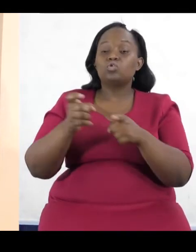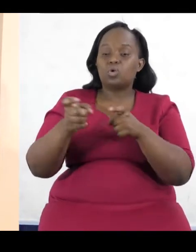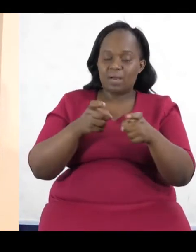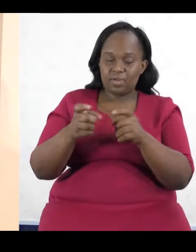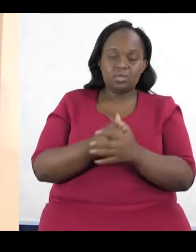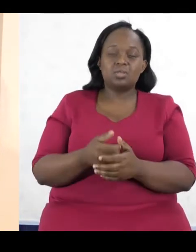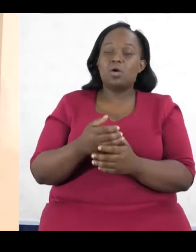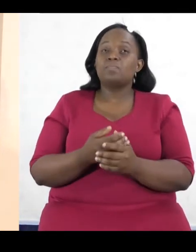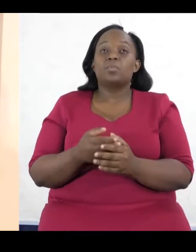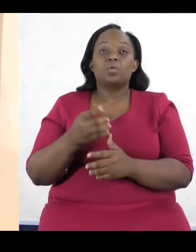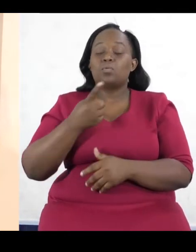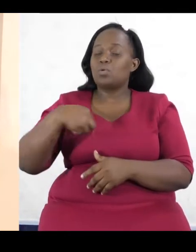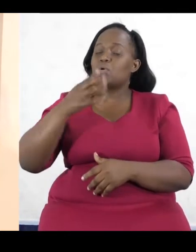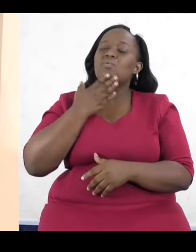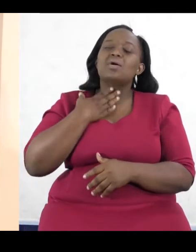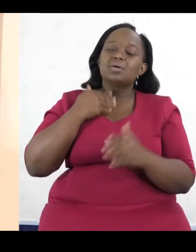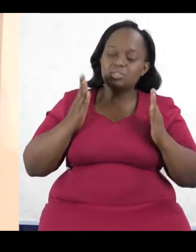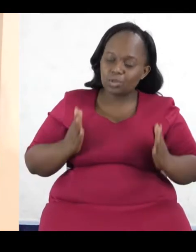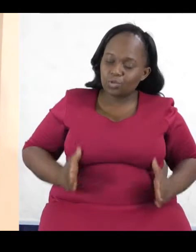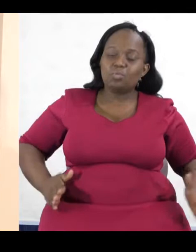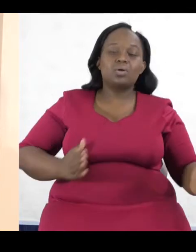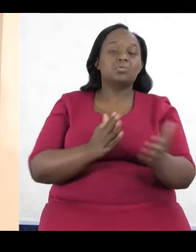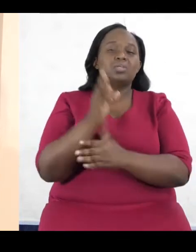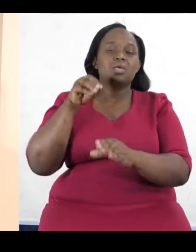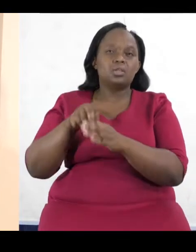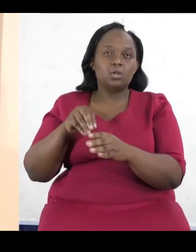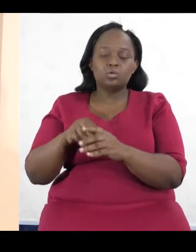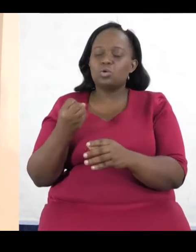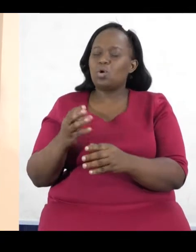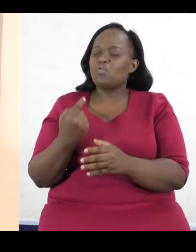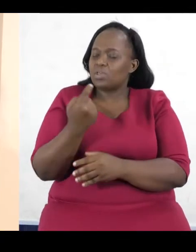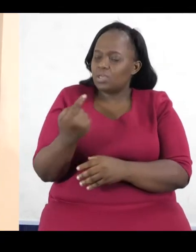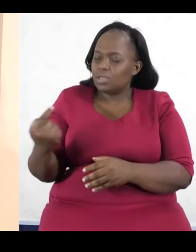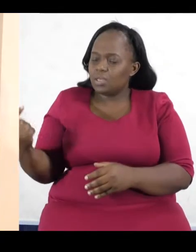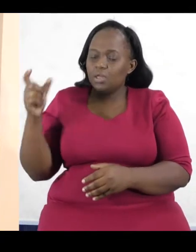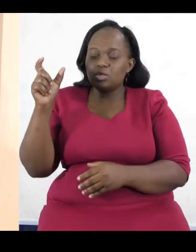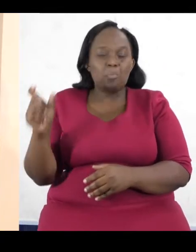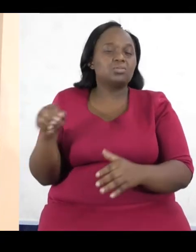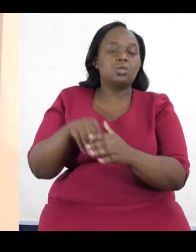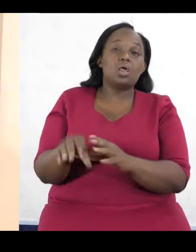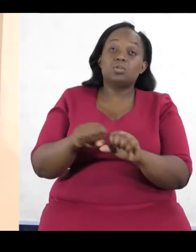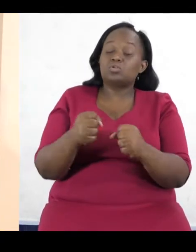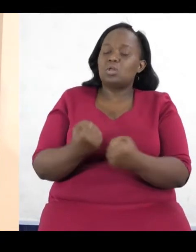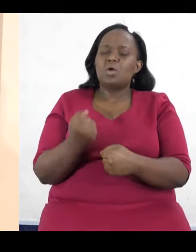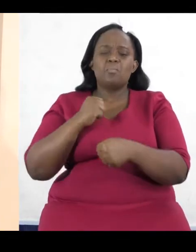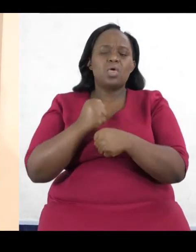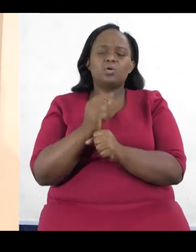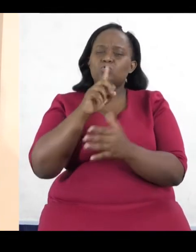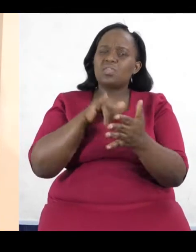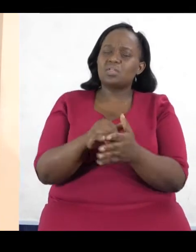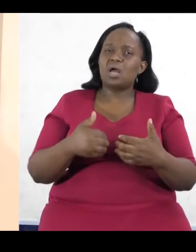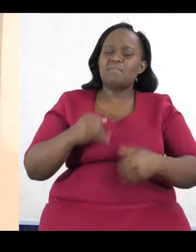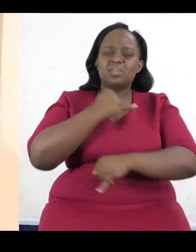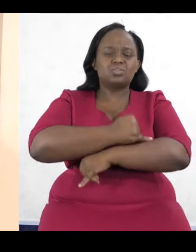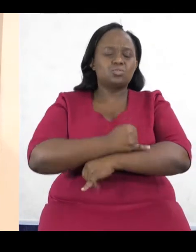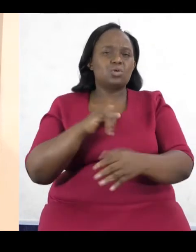Part of the Africa we want is human rights. It's inclusion of everyone in the society, making sure that